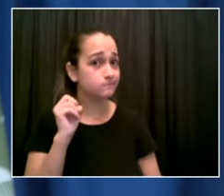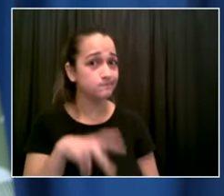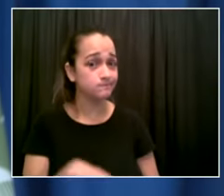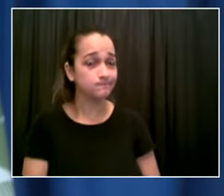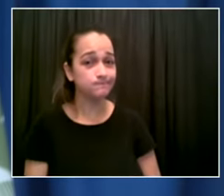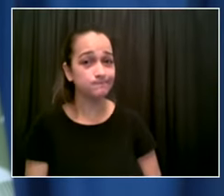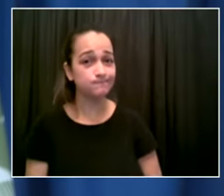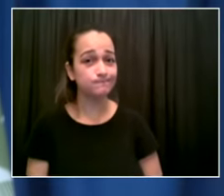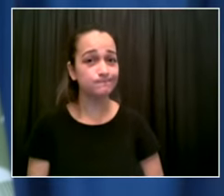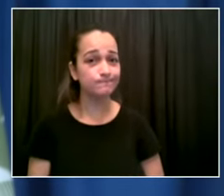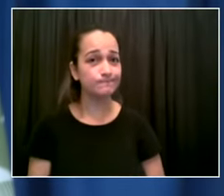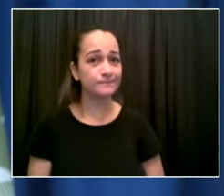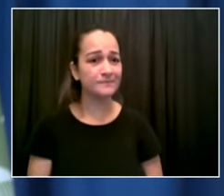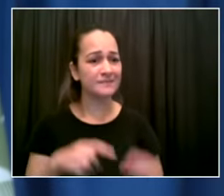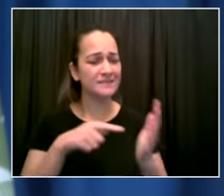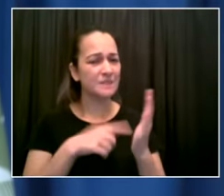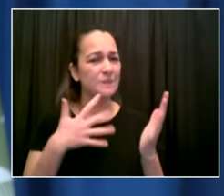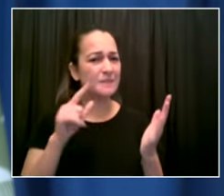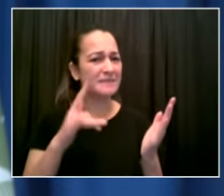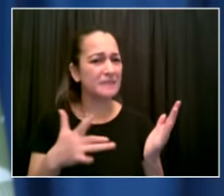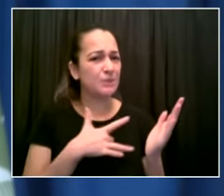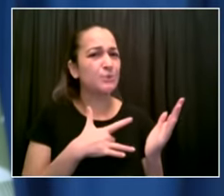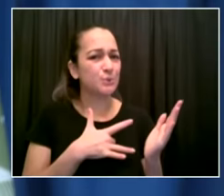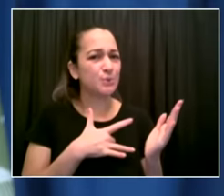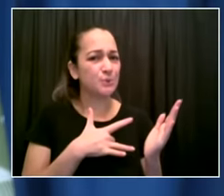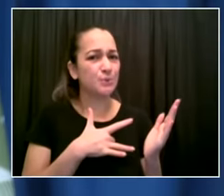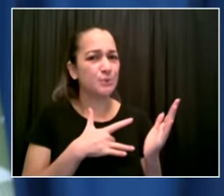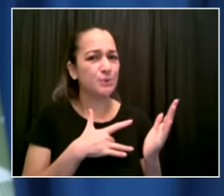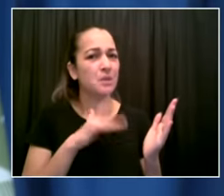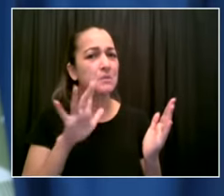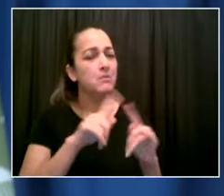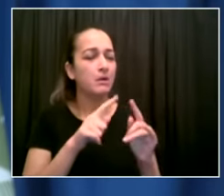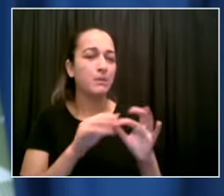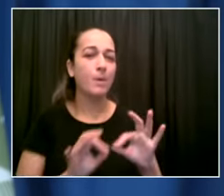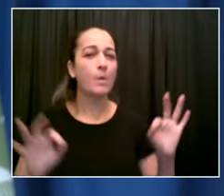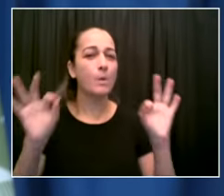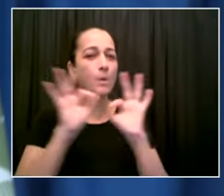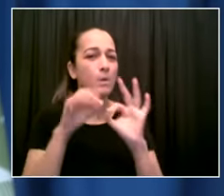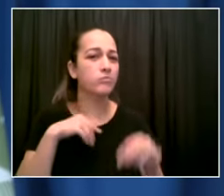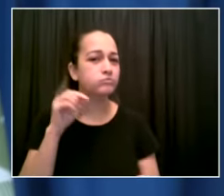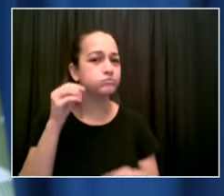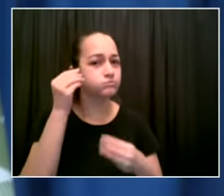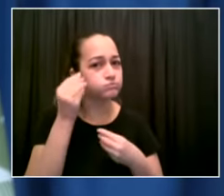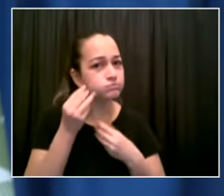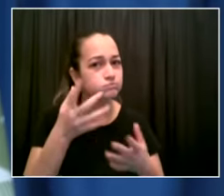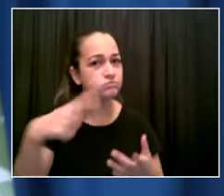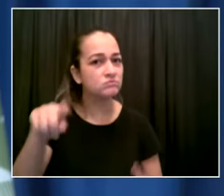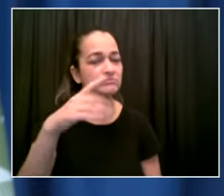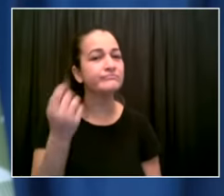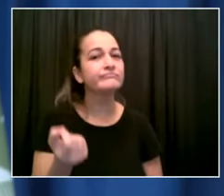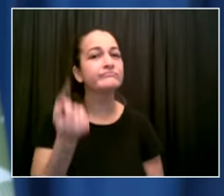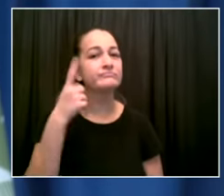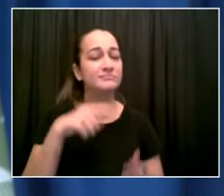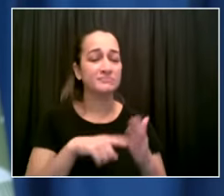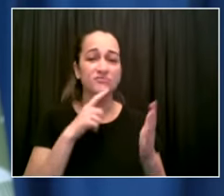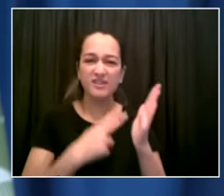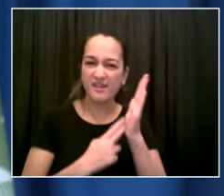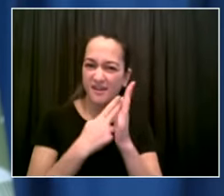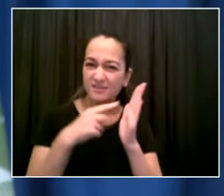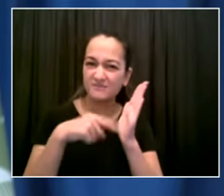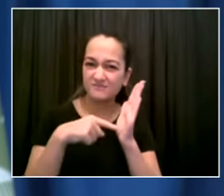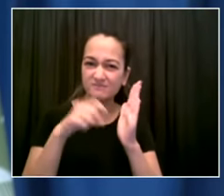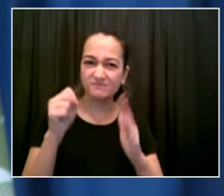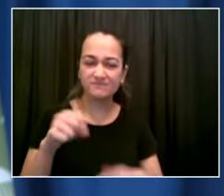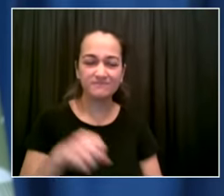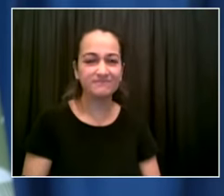speaks to the ground truth that's playing out across this country so bear with me for one second small and large